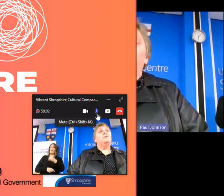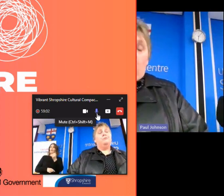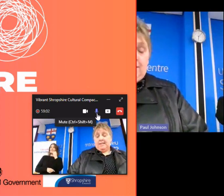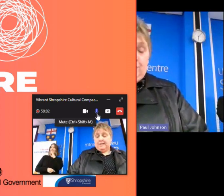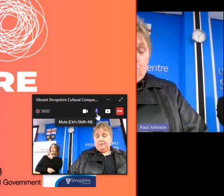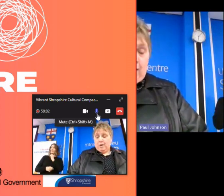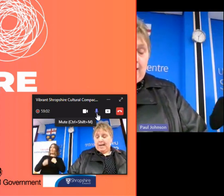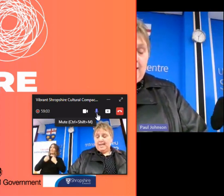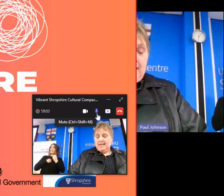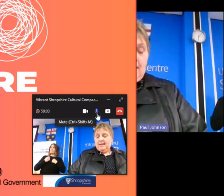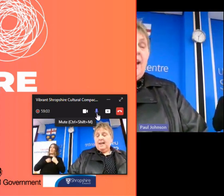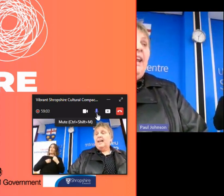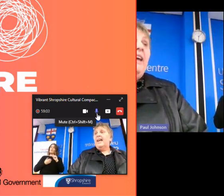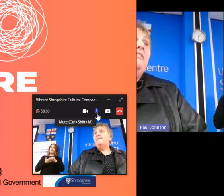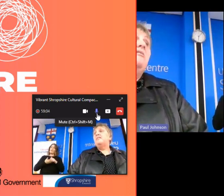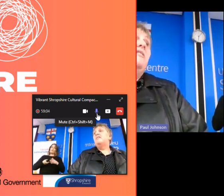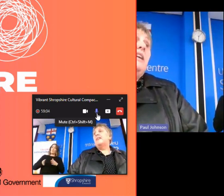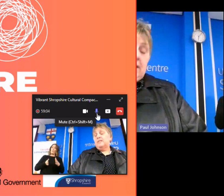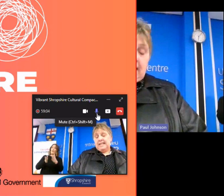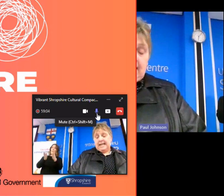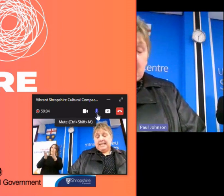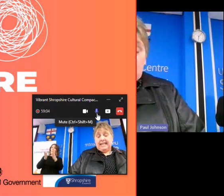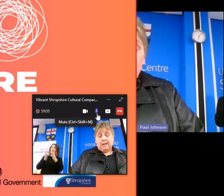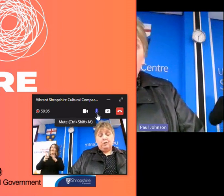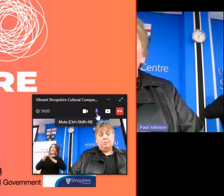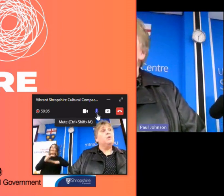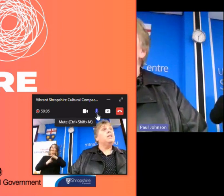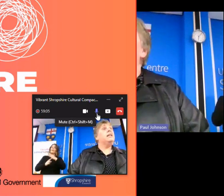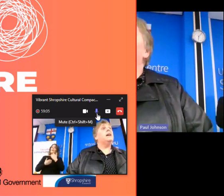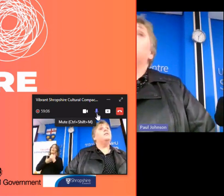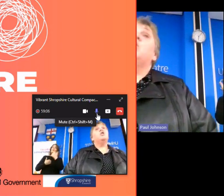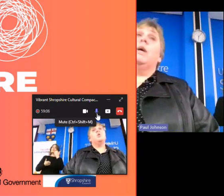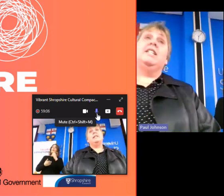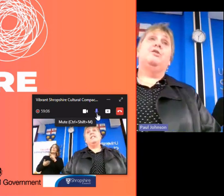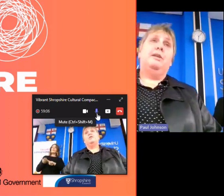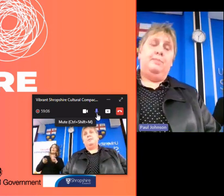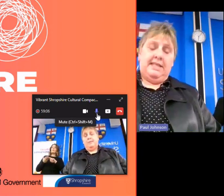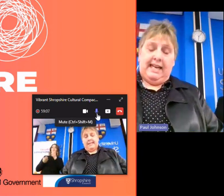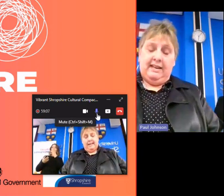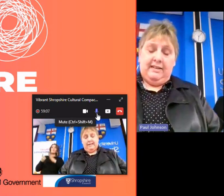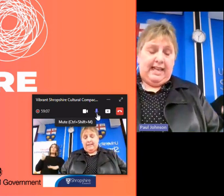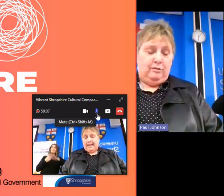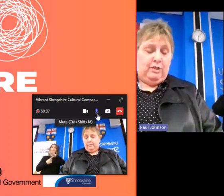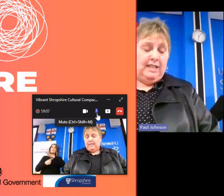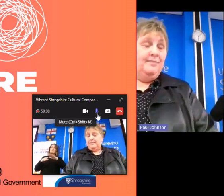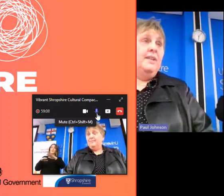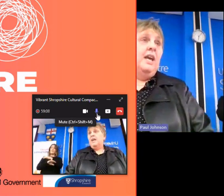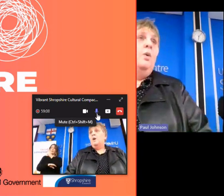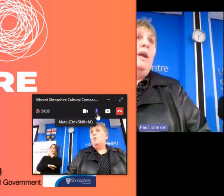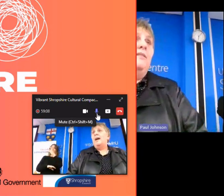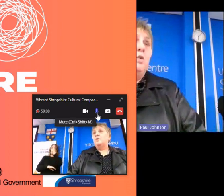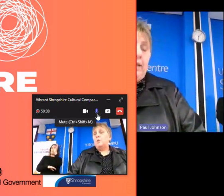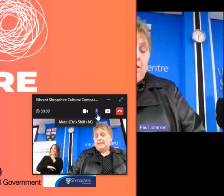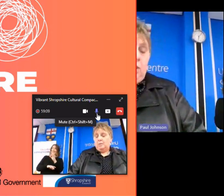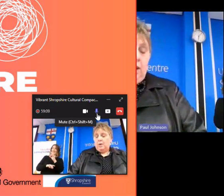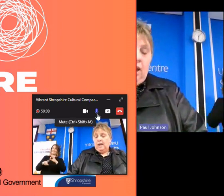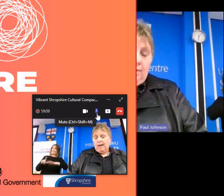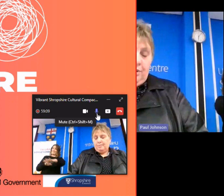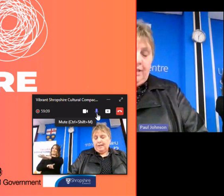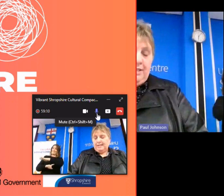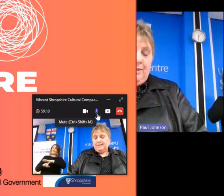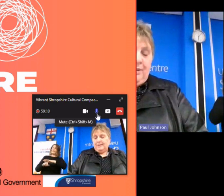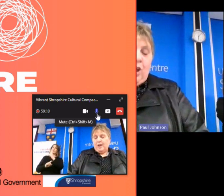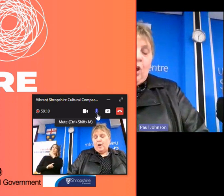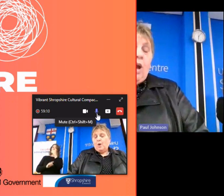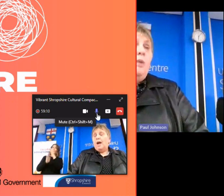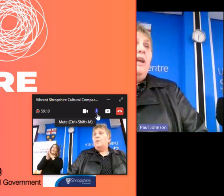miles of rights of way an area of outstanding natural beauty that covers 23 percent of the county we have 21